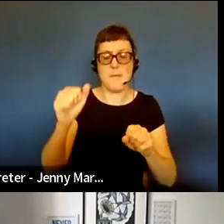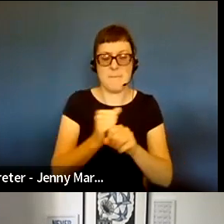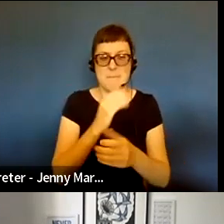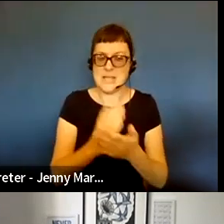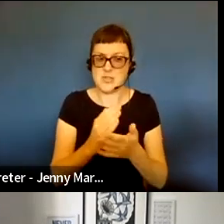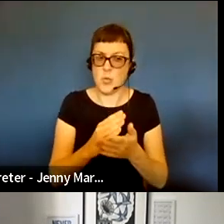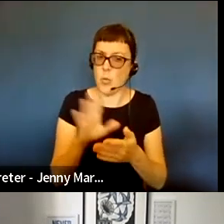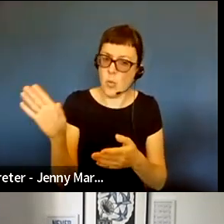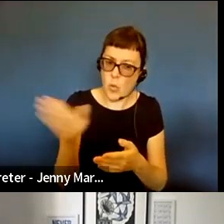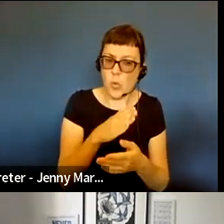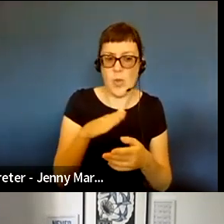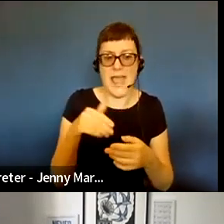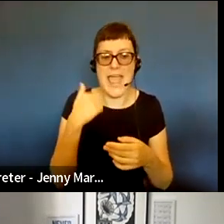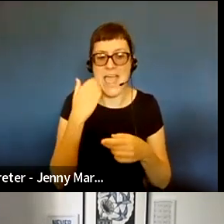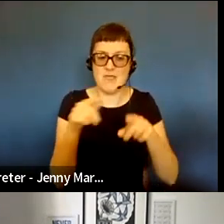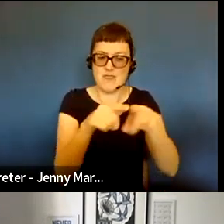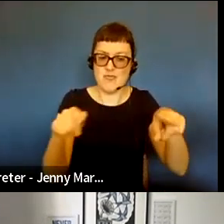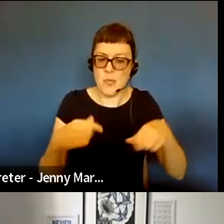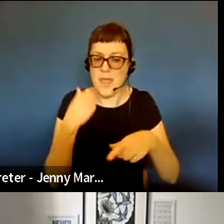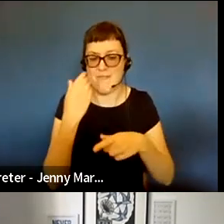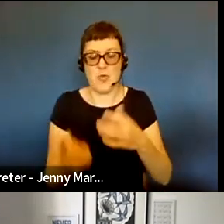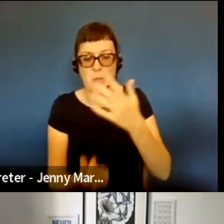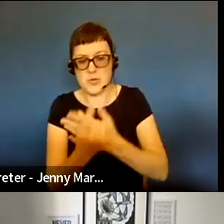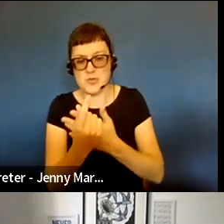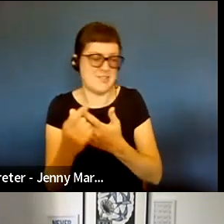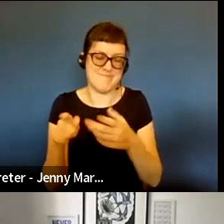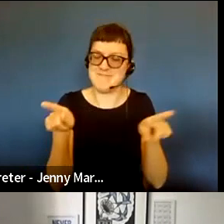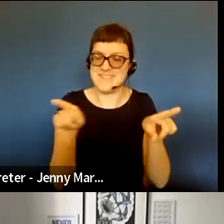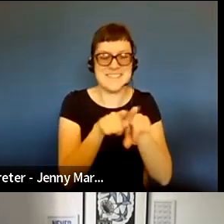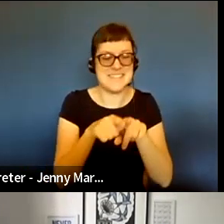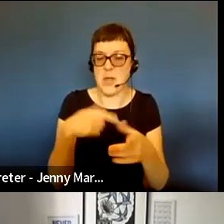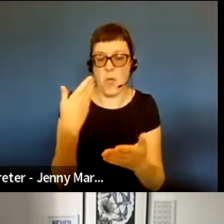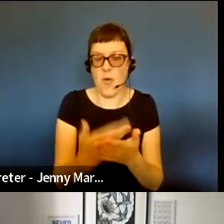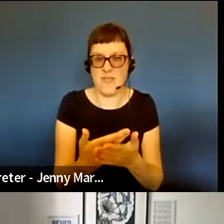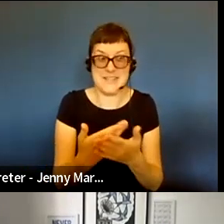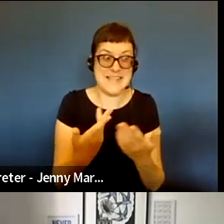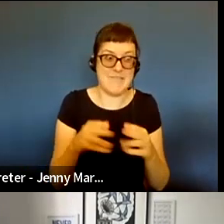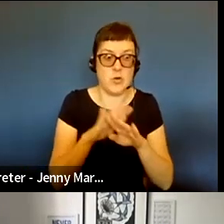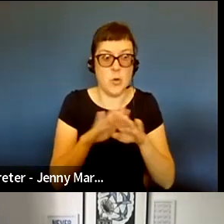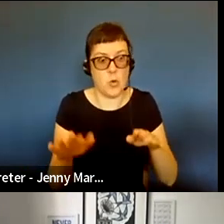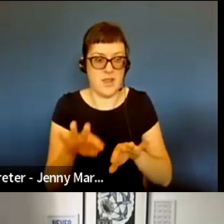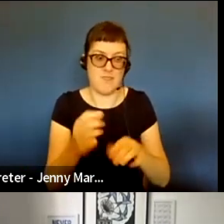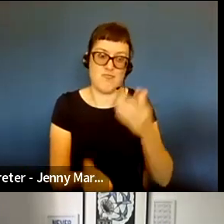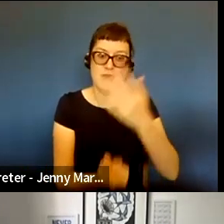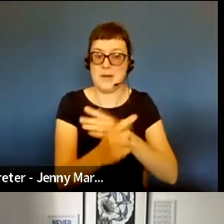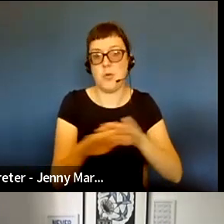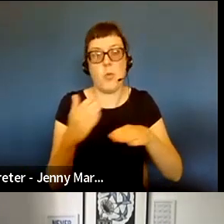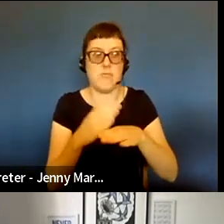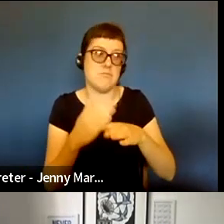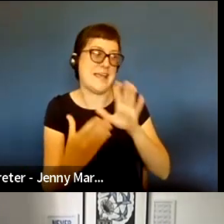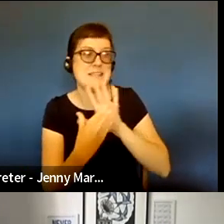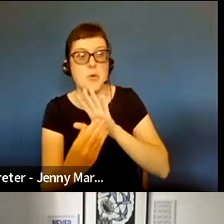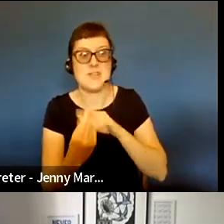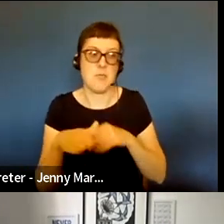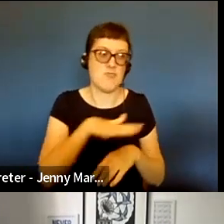every single space and across every opportunity because otherwise the lottery system would sort of fall apart. For example, if some rooms had dance floors, some